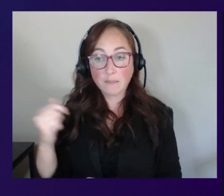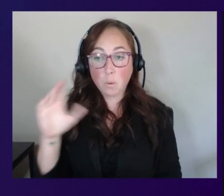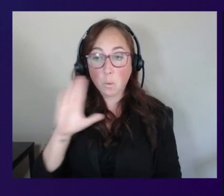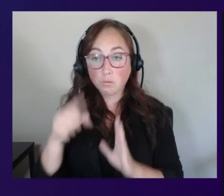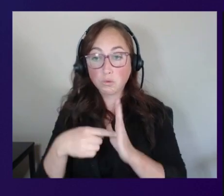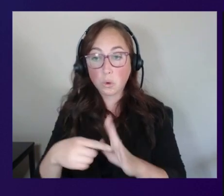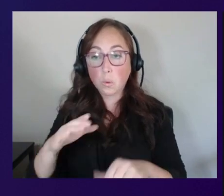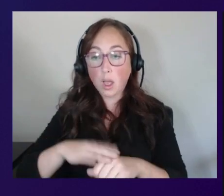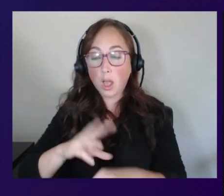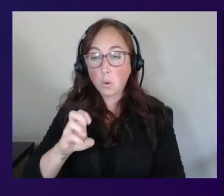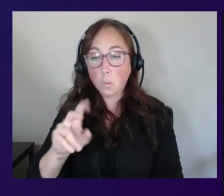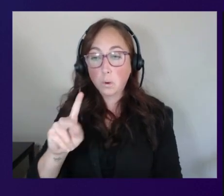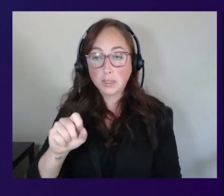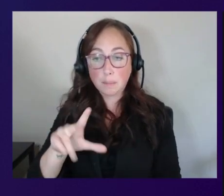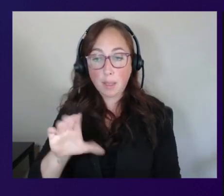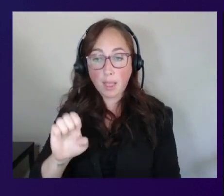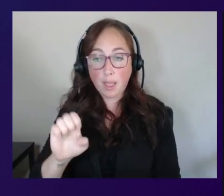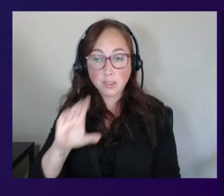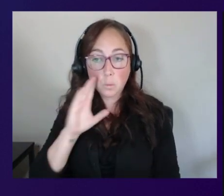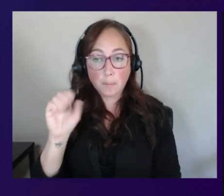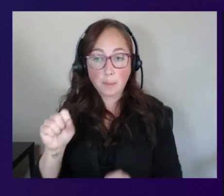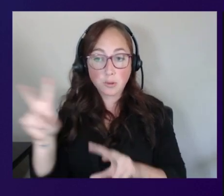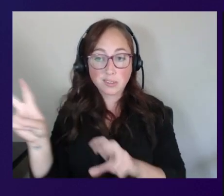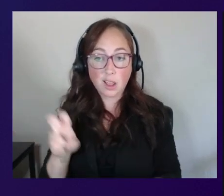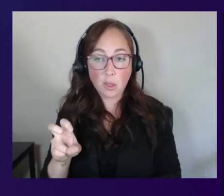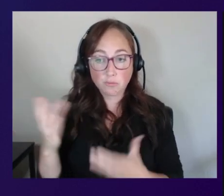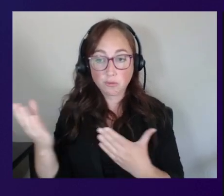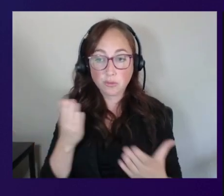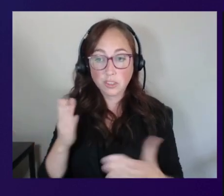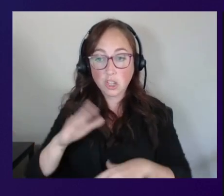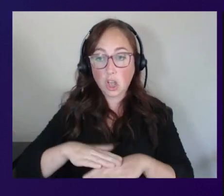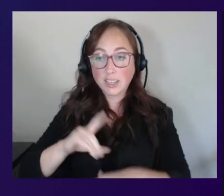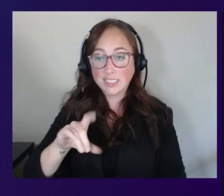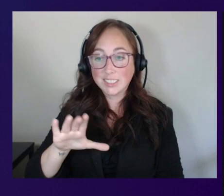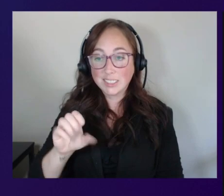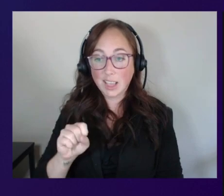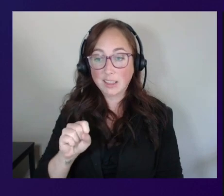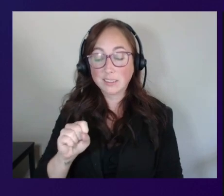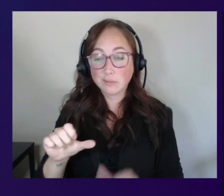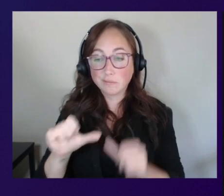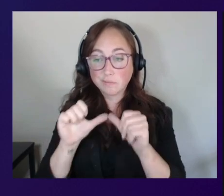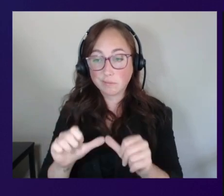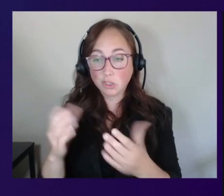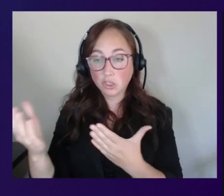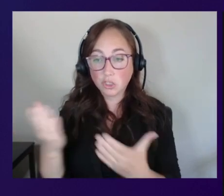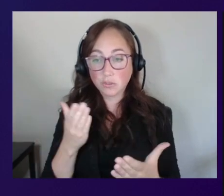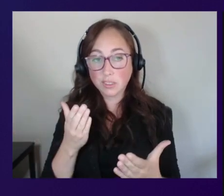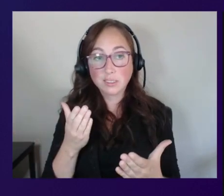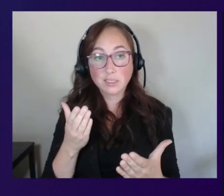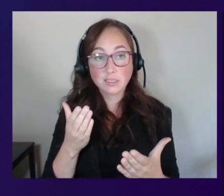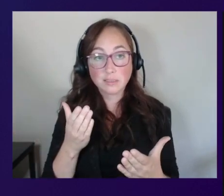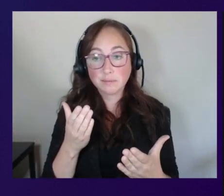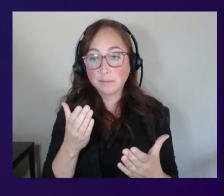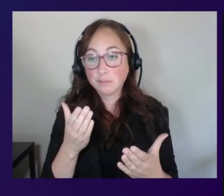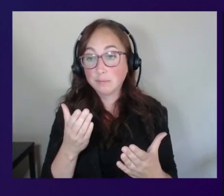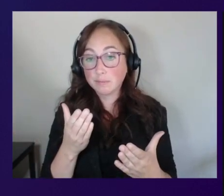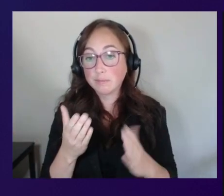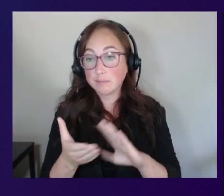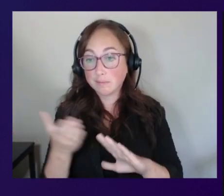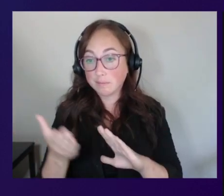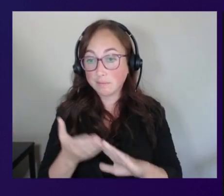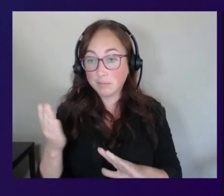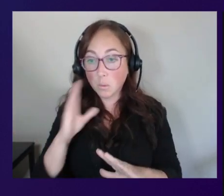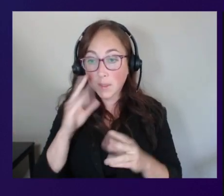a couple other services like fargate and ecs so ecs is our elastic container service it's an orchestration service to allow you to